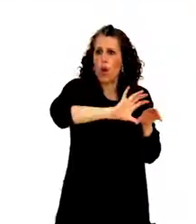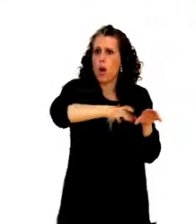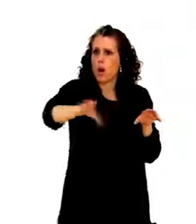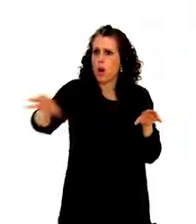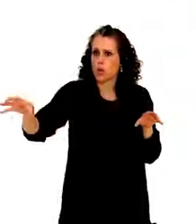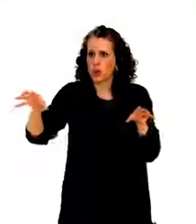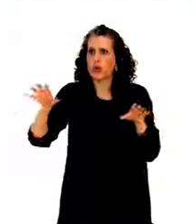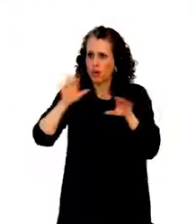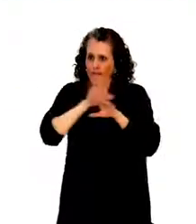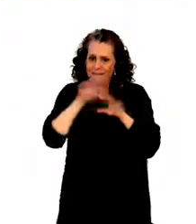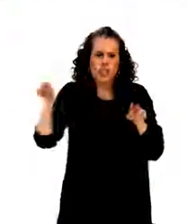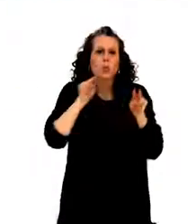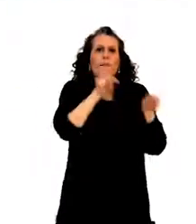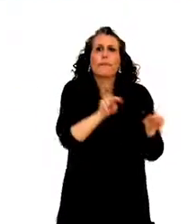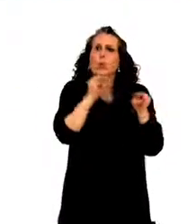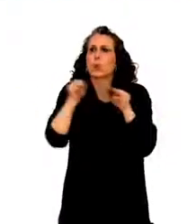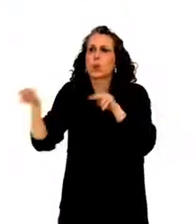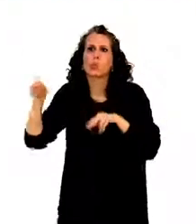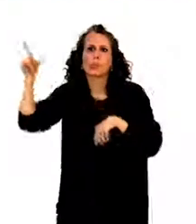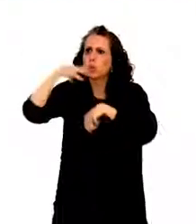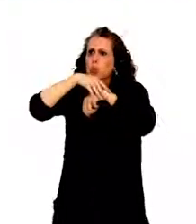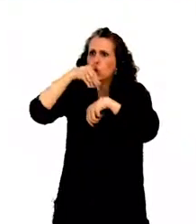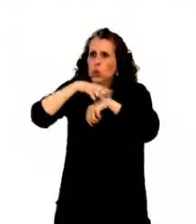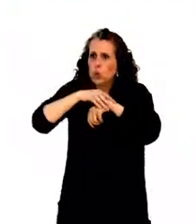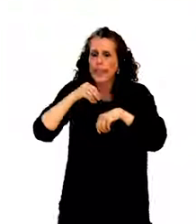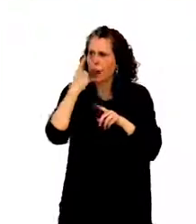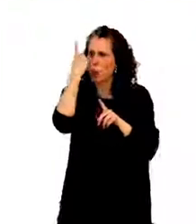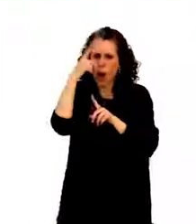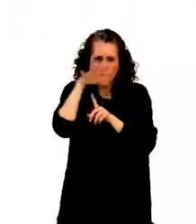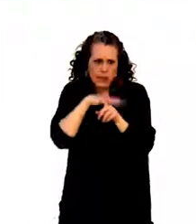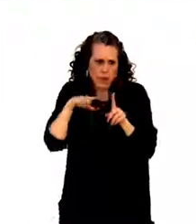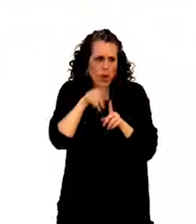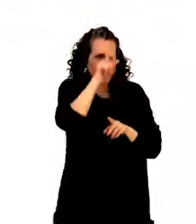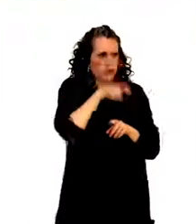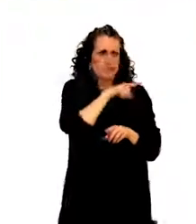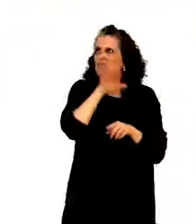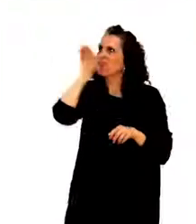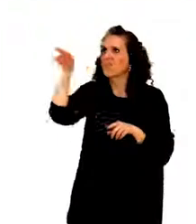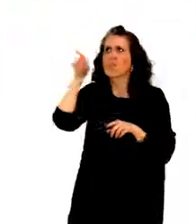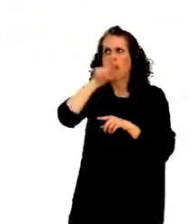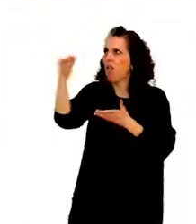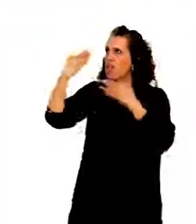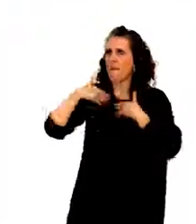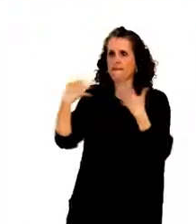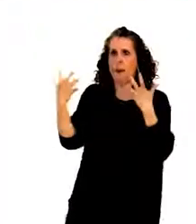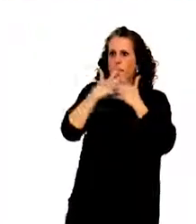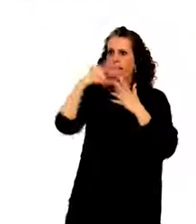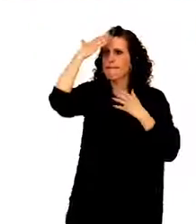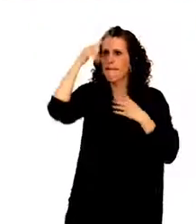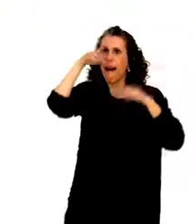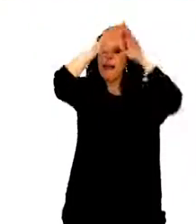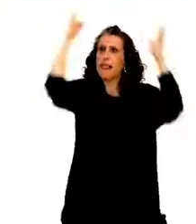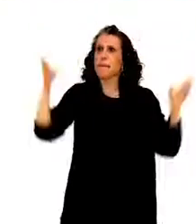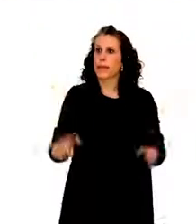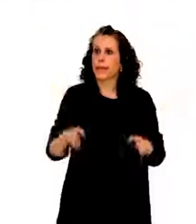reviews. For example, Sweden, we had a case of denial of reasonable accommodation when building permit was not